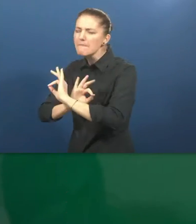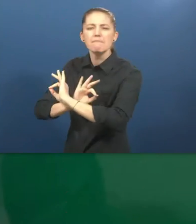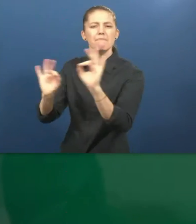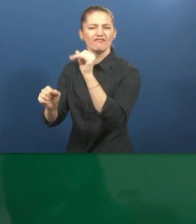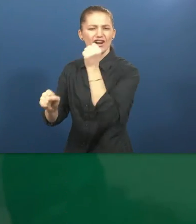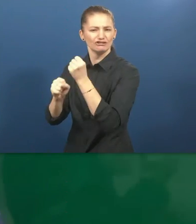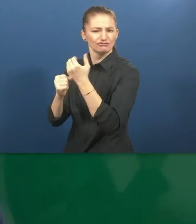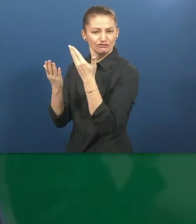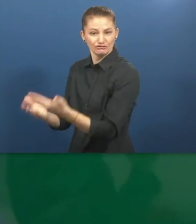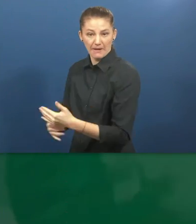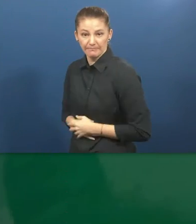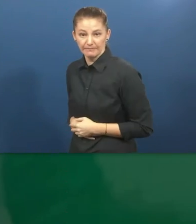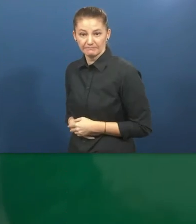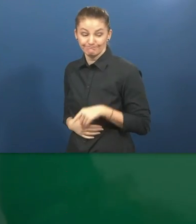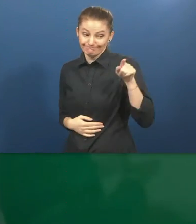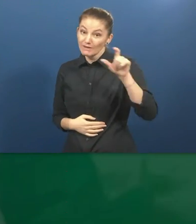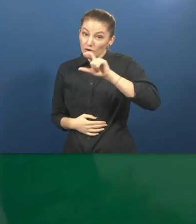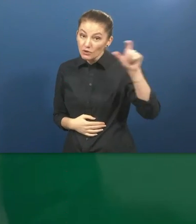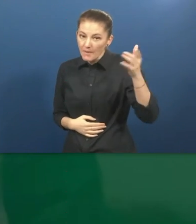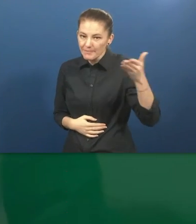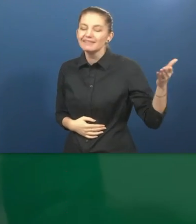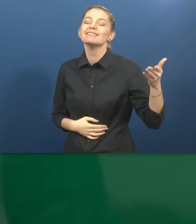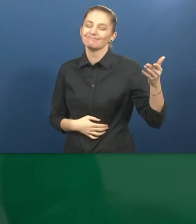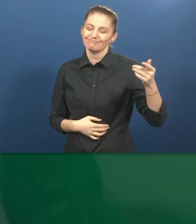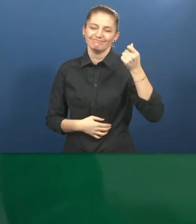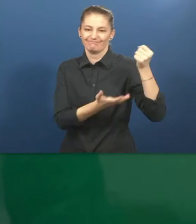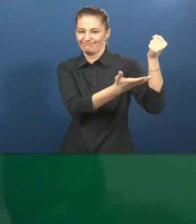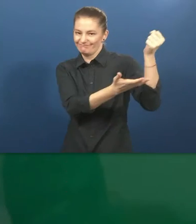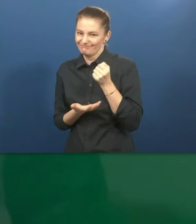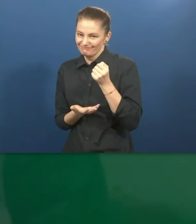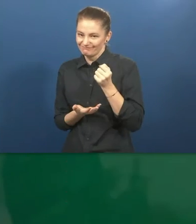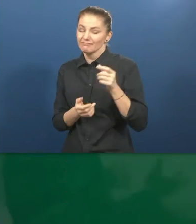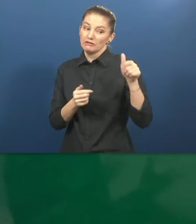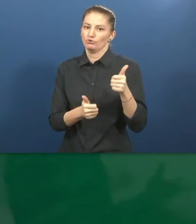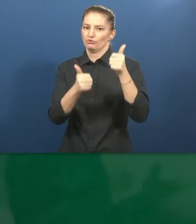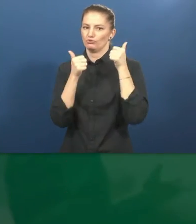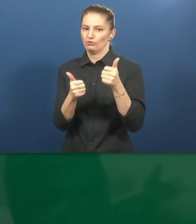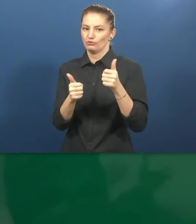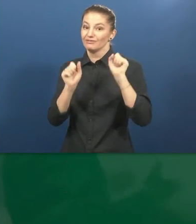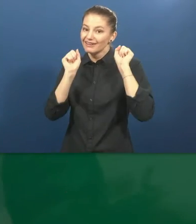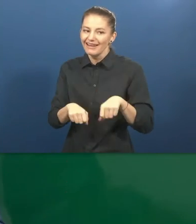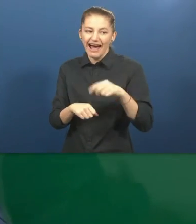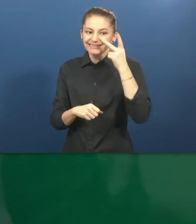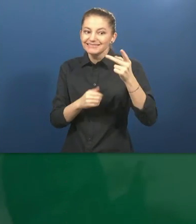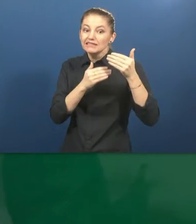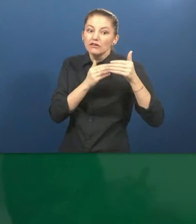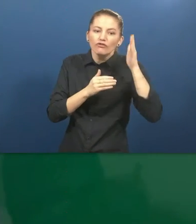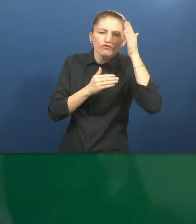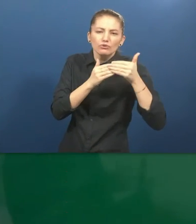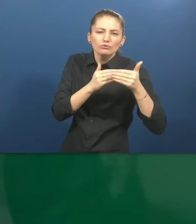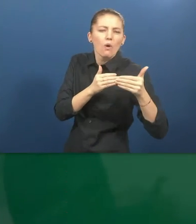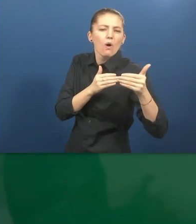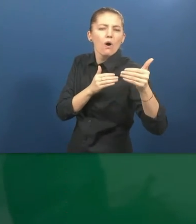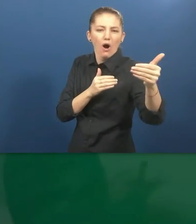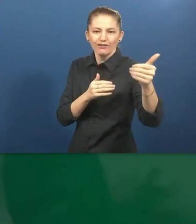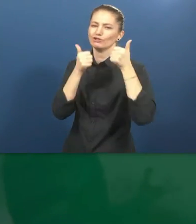to the perfect jobs. It's only the companies that contribute to make this happening and which is a good thing because it shows that in the long run it's